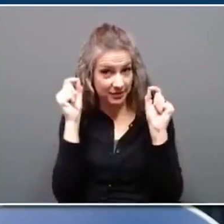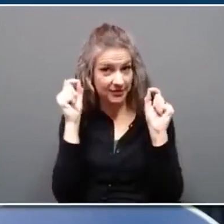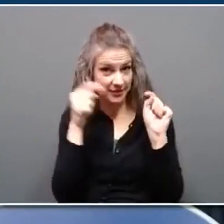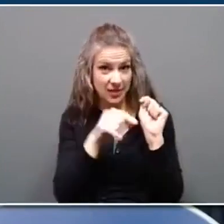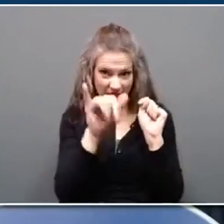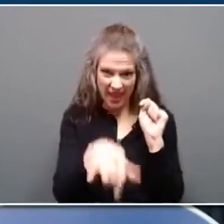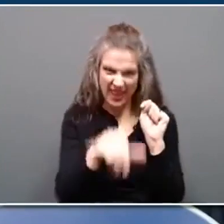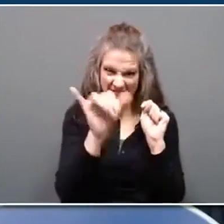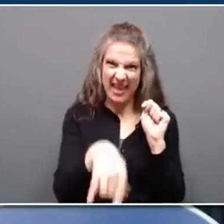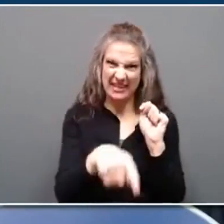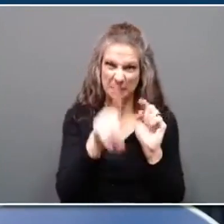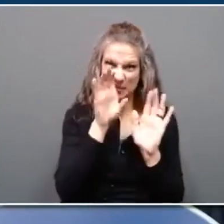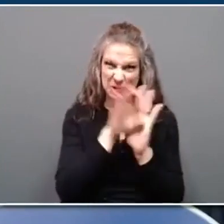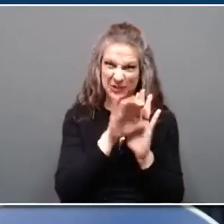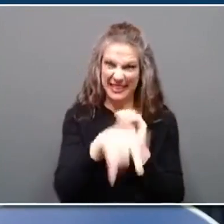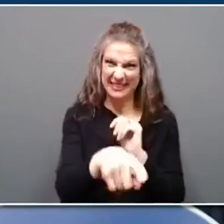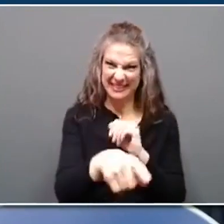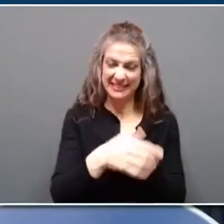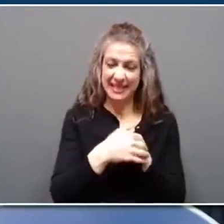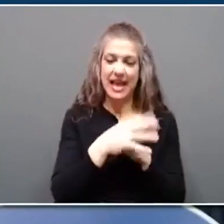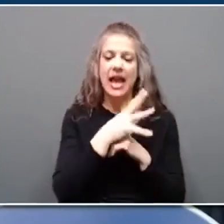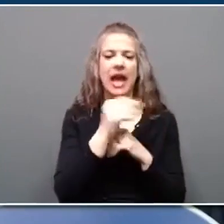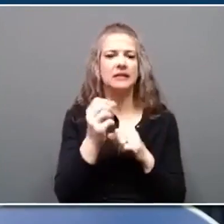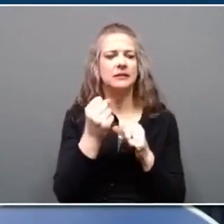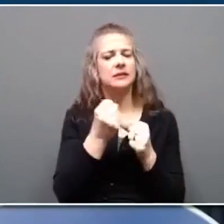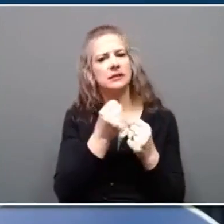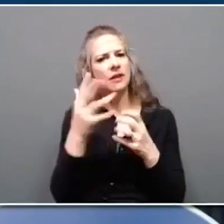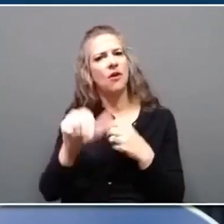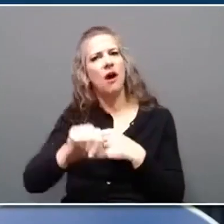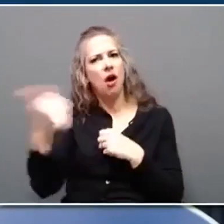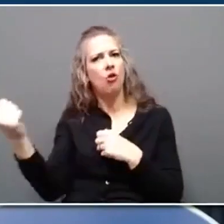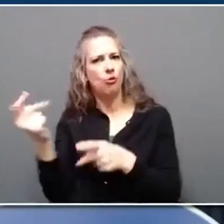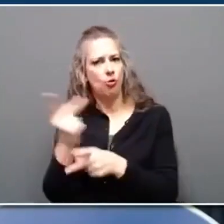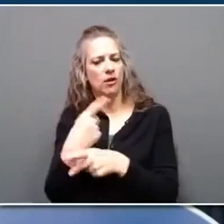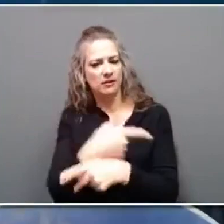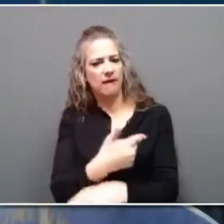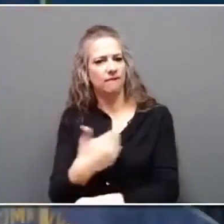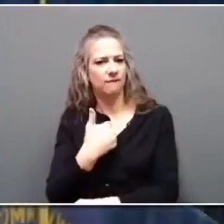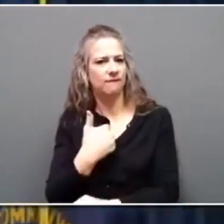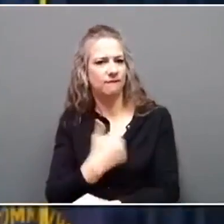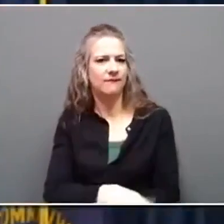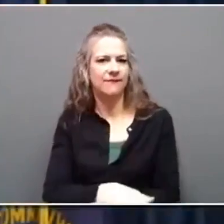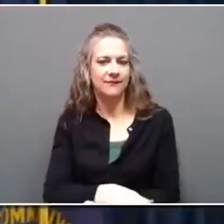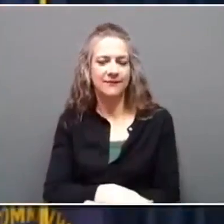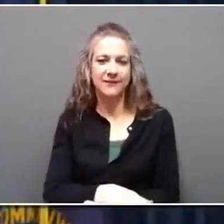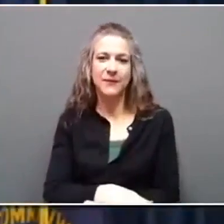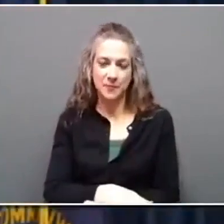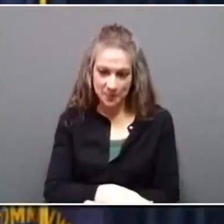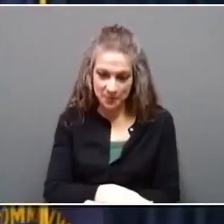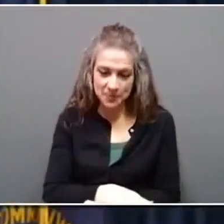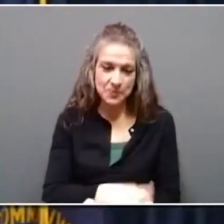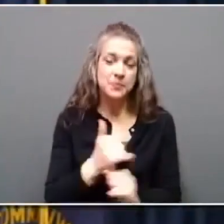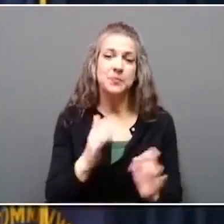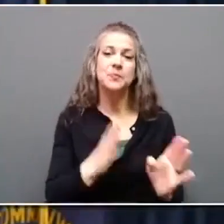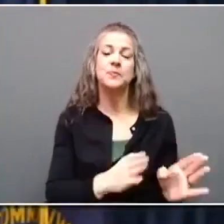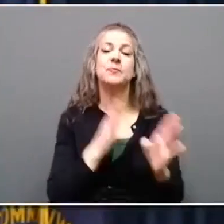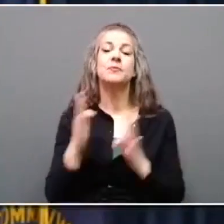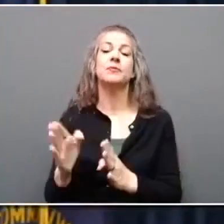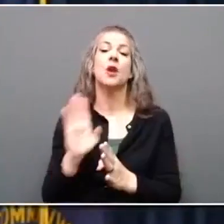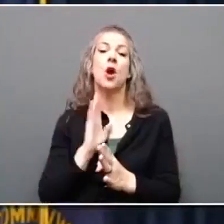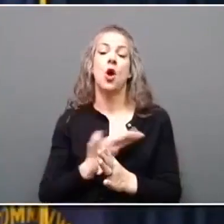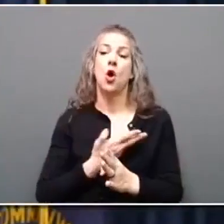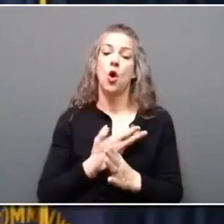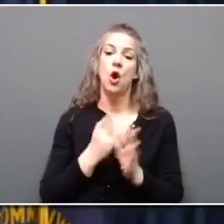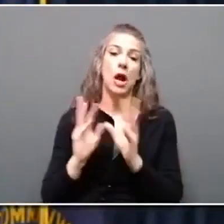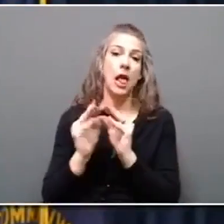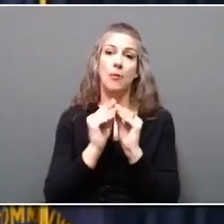sunglasses, as well as a number of their other products. Next, to our Collaborative Economic Development Blueprint.